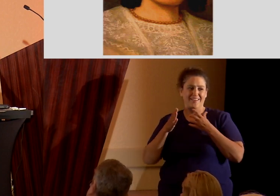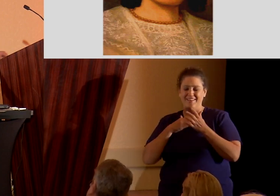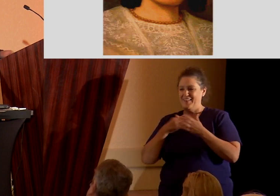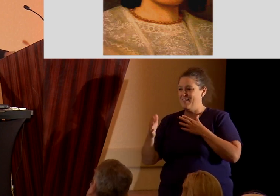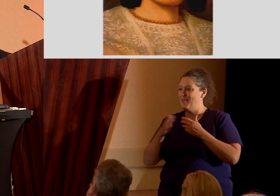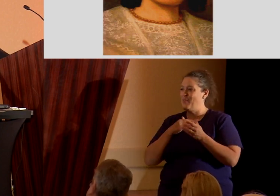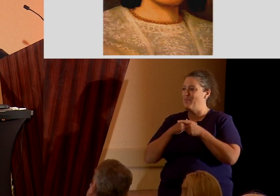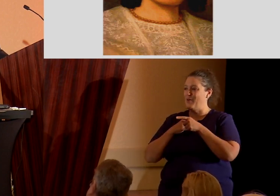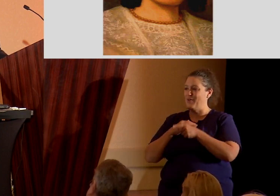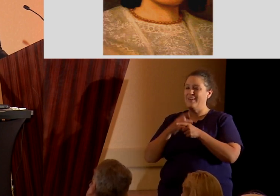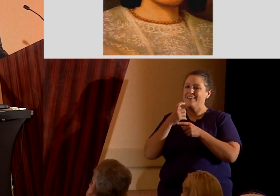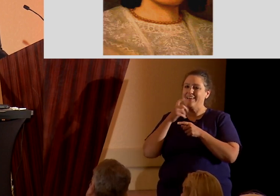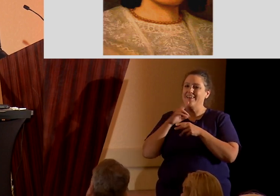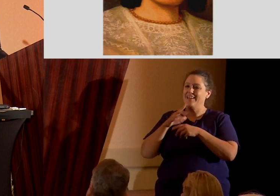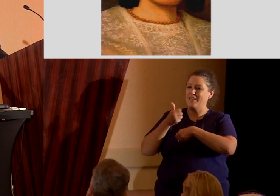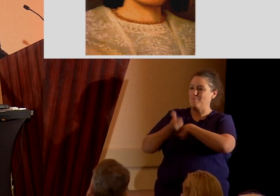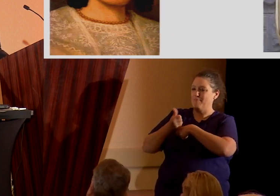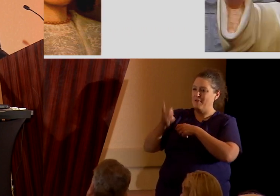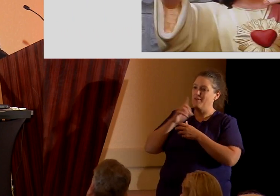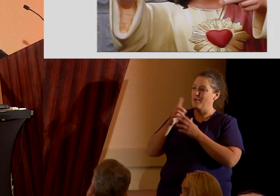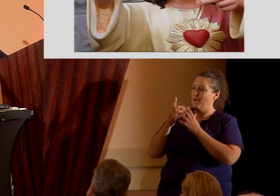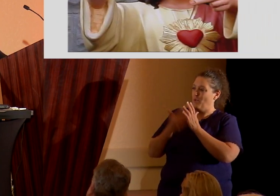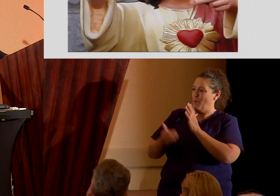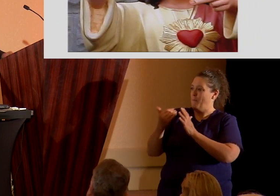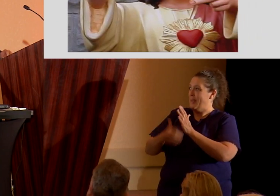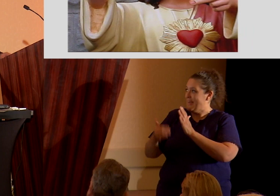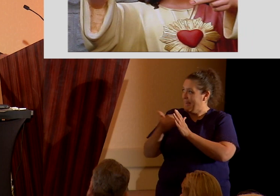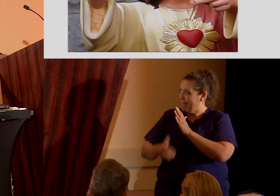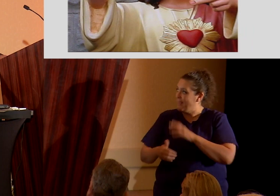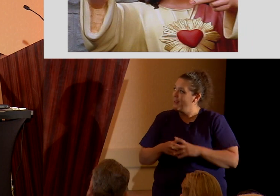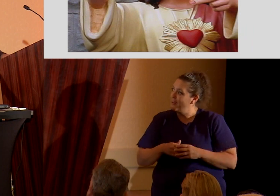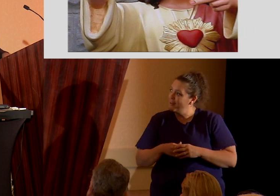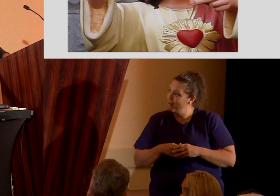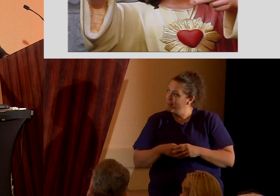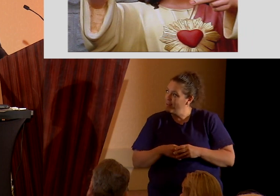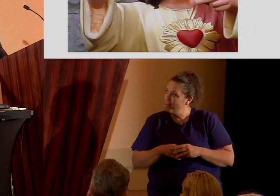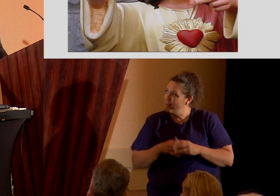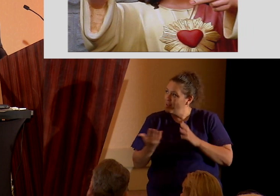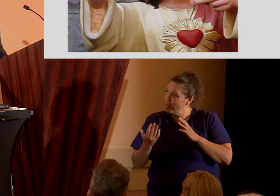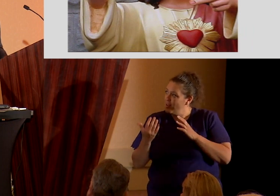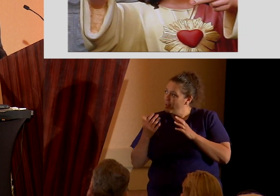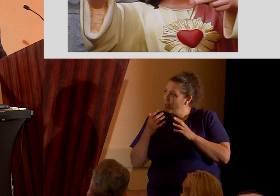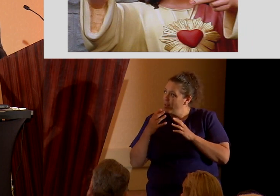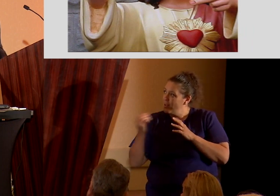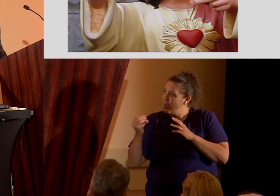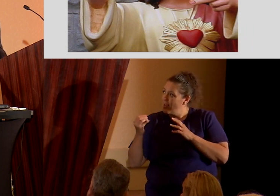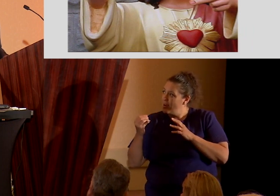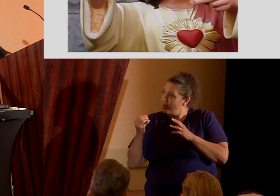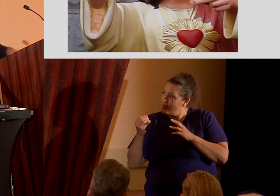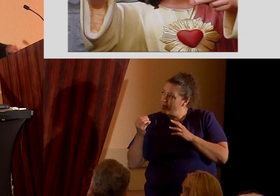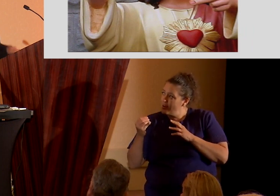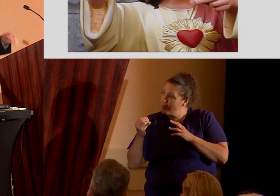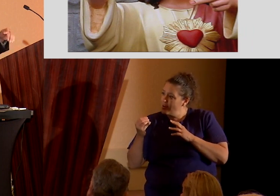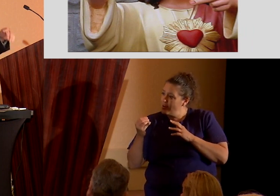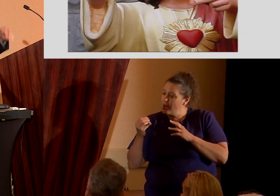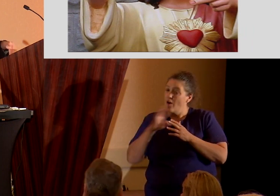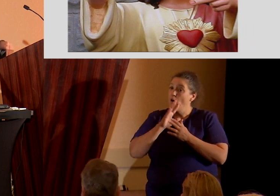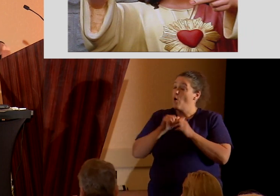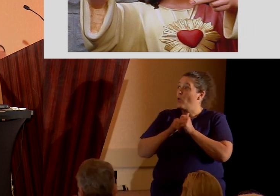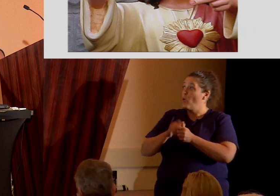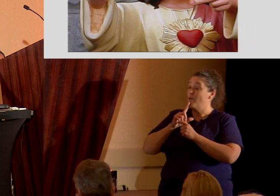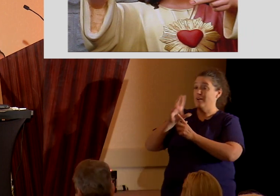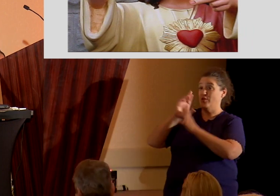name repeatedly. According to the revelation, which is still proudly reprinted in every edition of Doctrines and Covenants, Christ